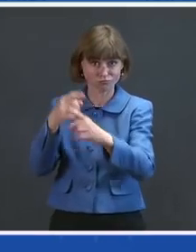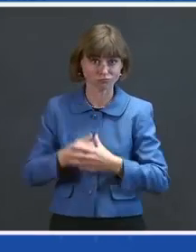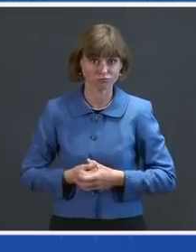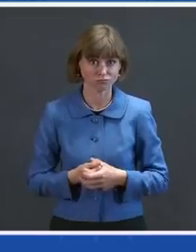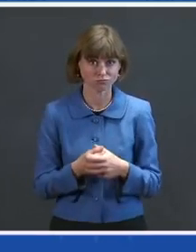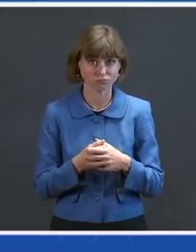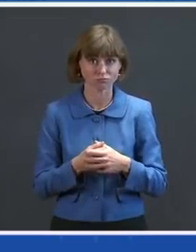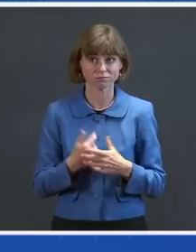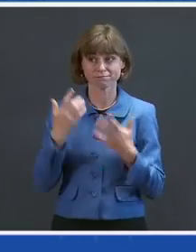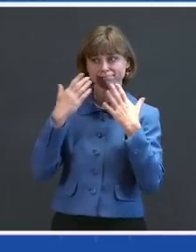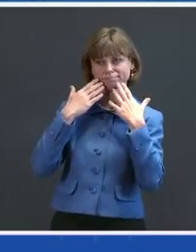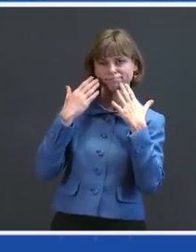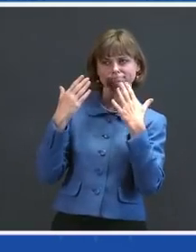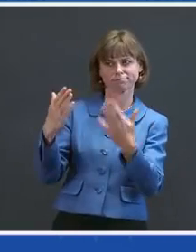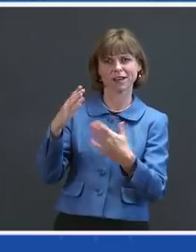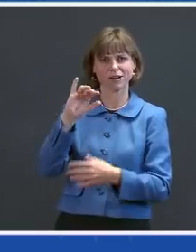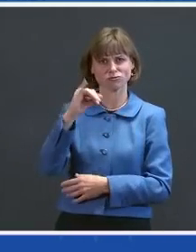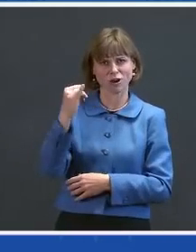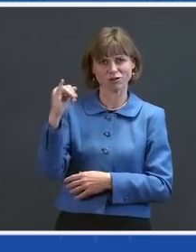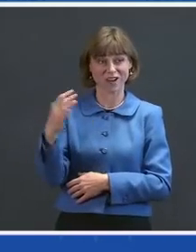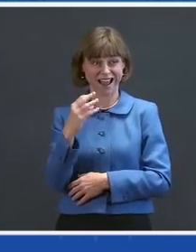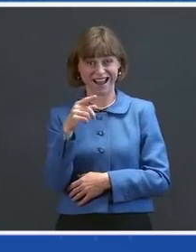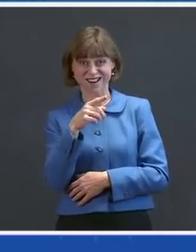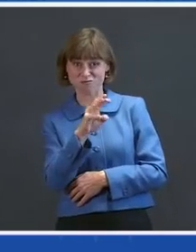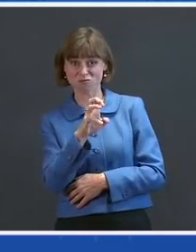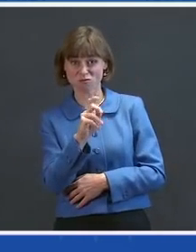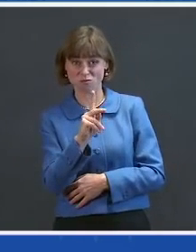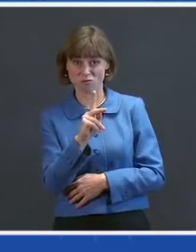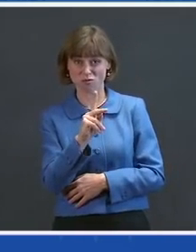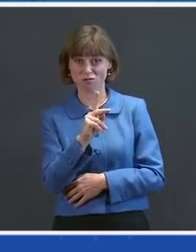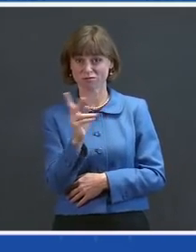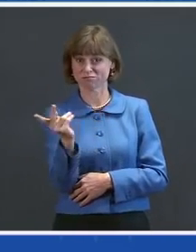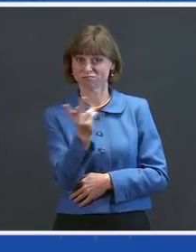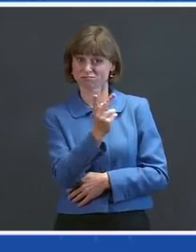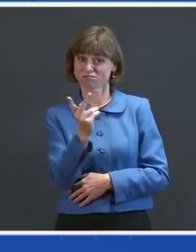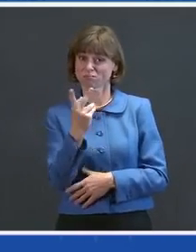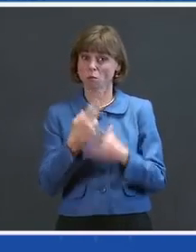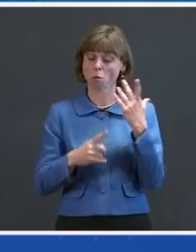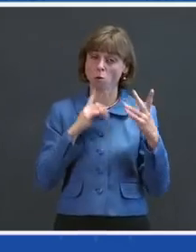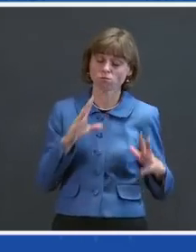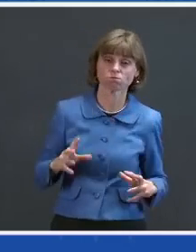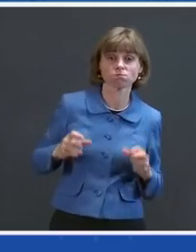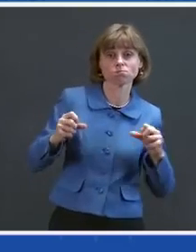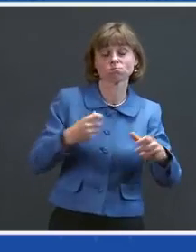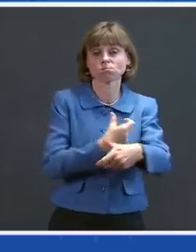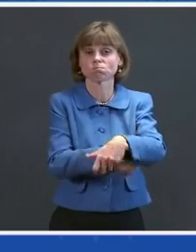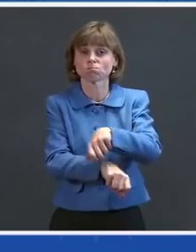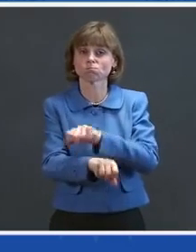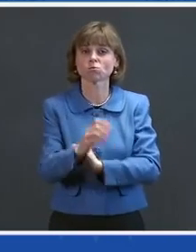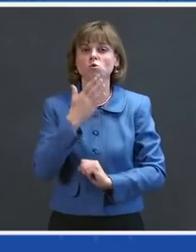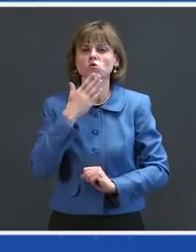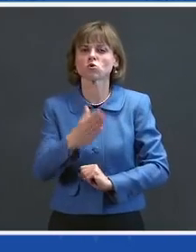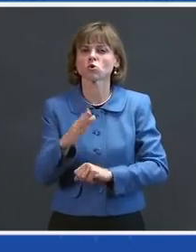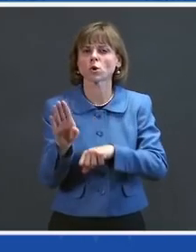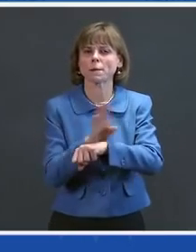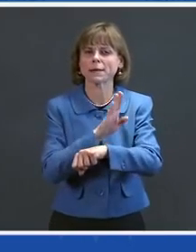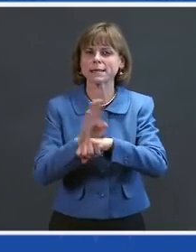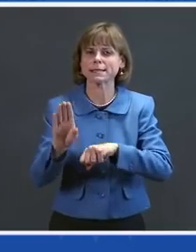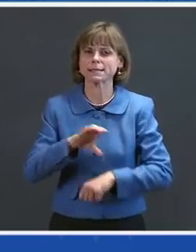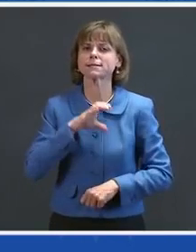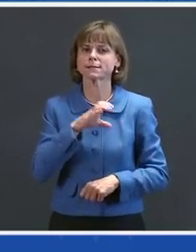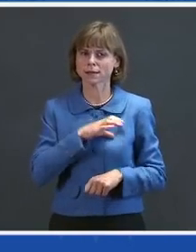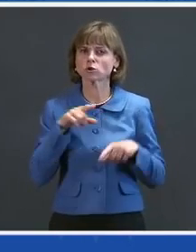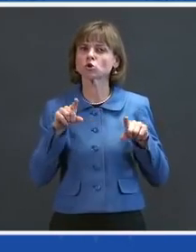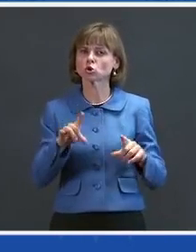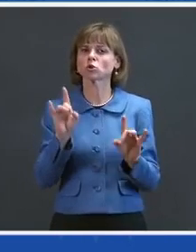Johnson & Johnson and Merck for stepping up and being good corporate citizens during this national crisis. Here's what all